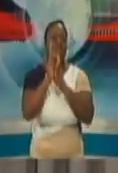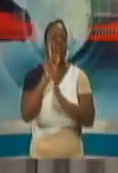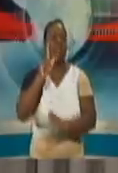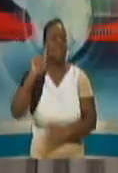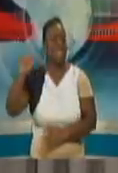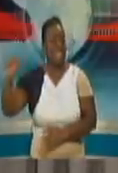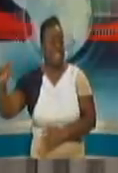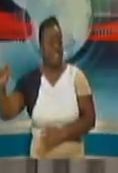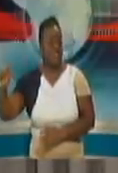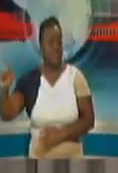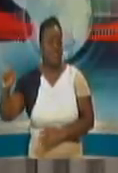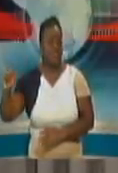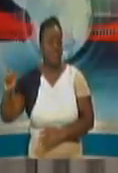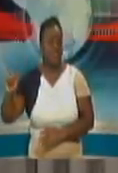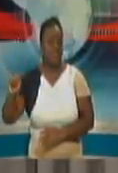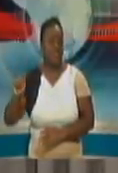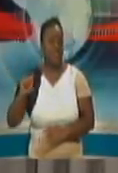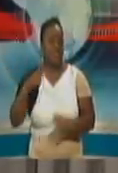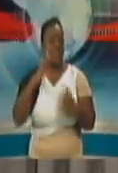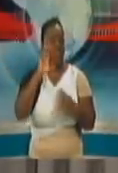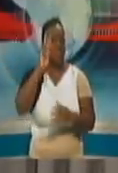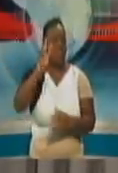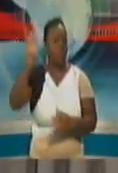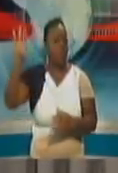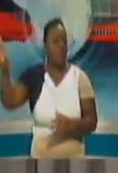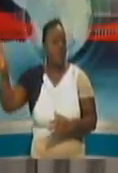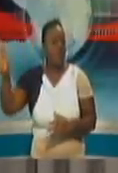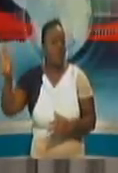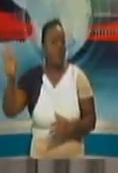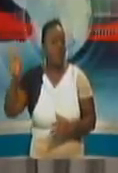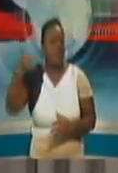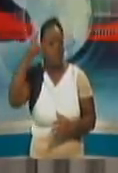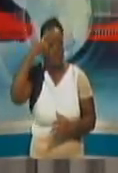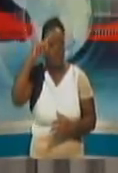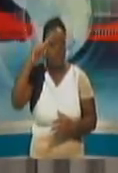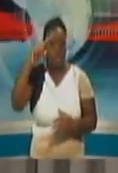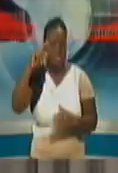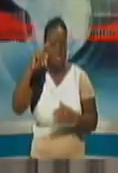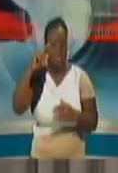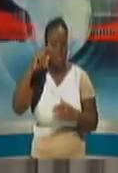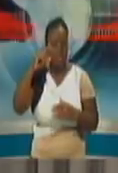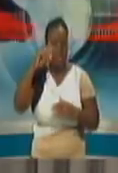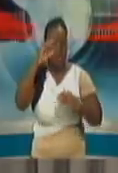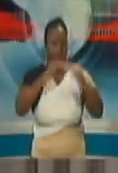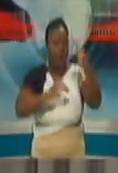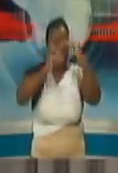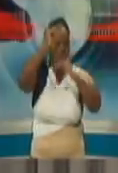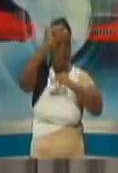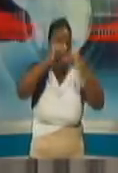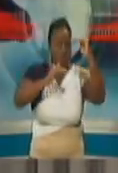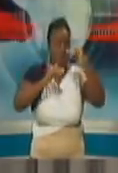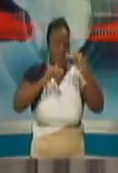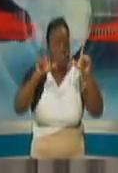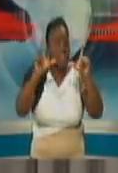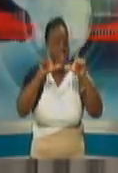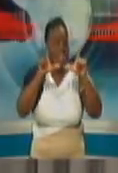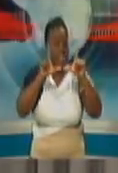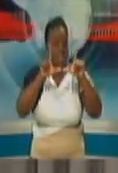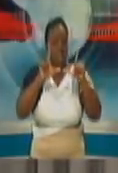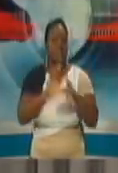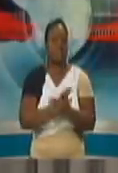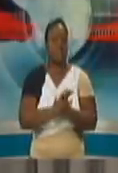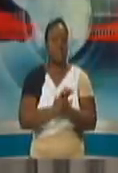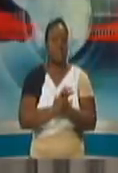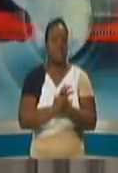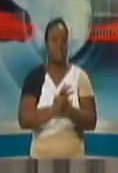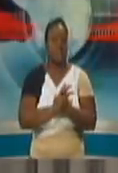platform for getting a construction permit and we are pleased about the gains we have made there. We have moved from